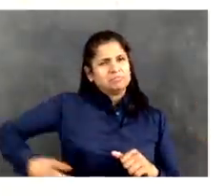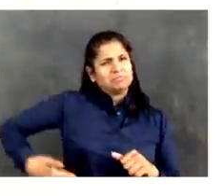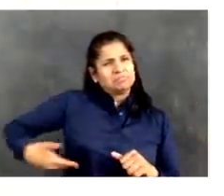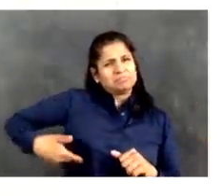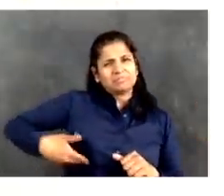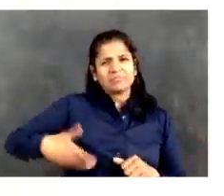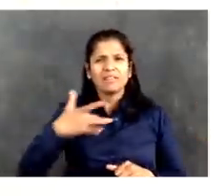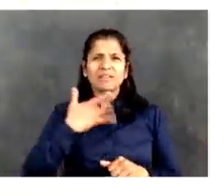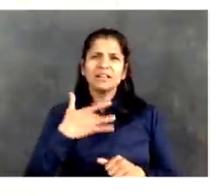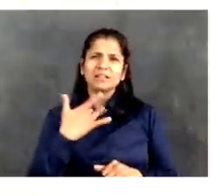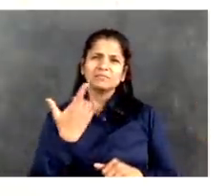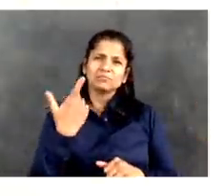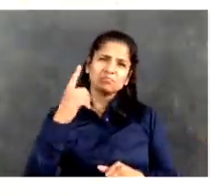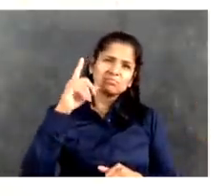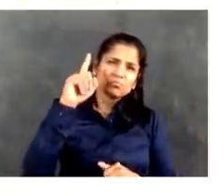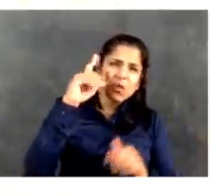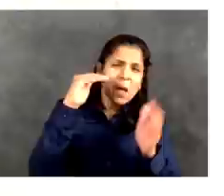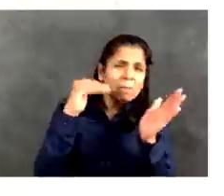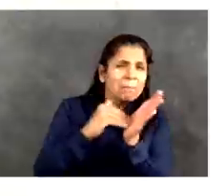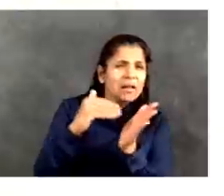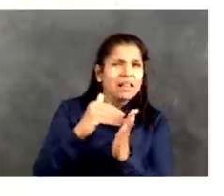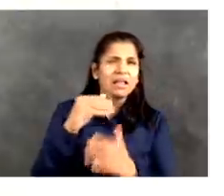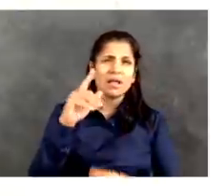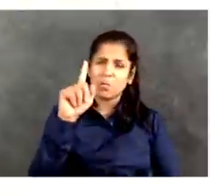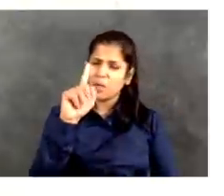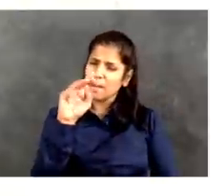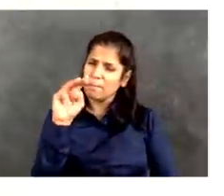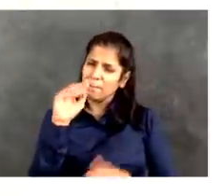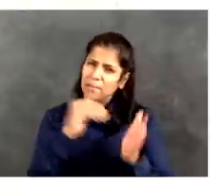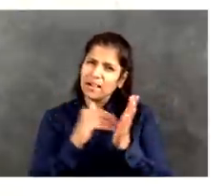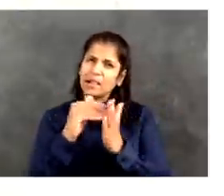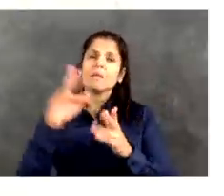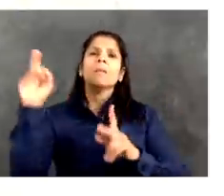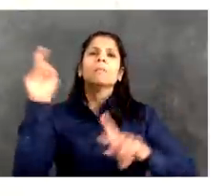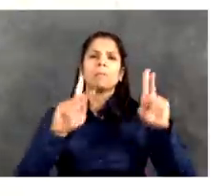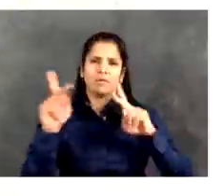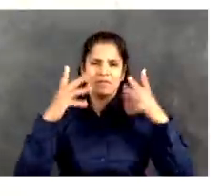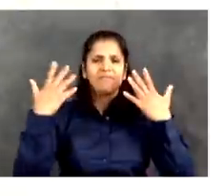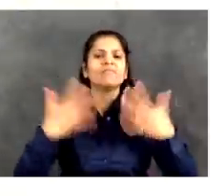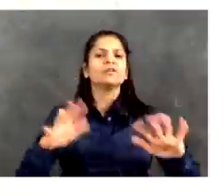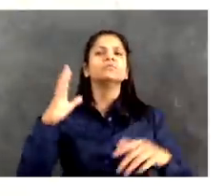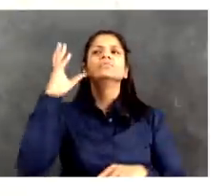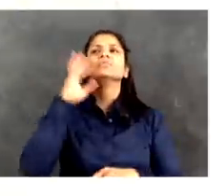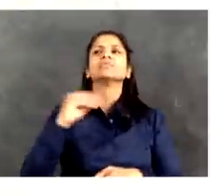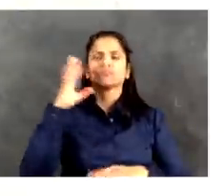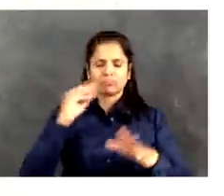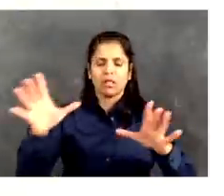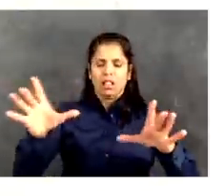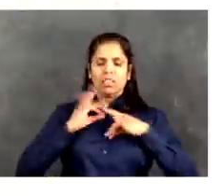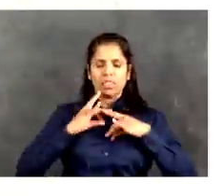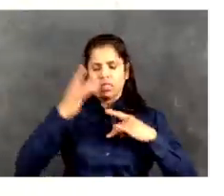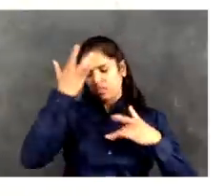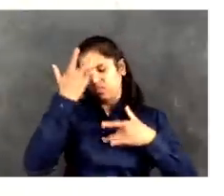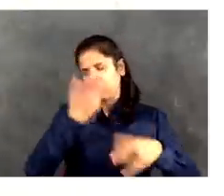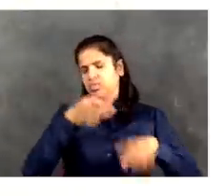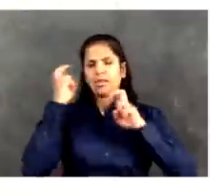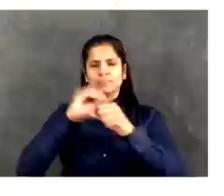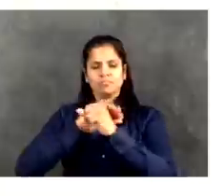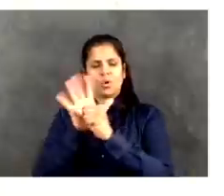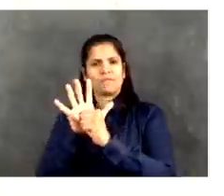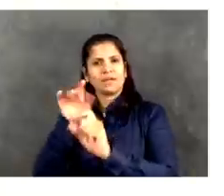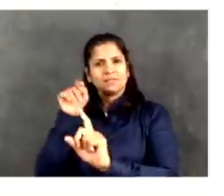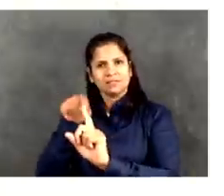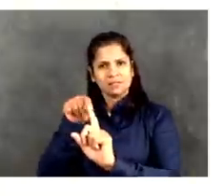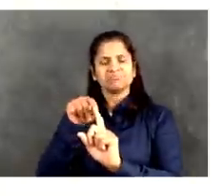been exposed to COVID-19. And so, again, we're tracking the number of positive